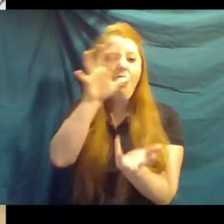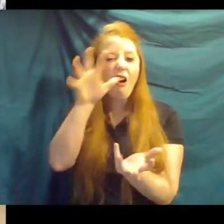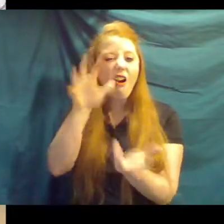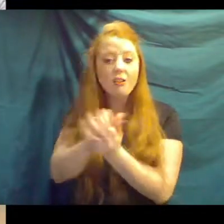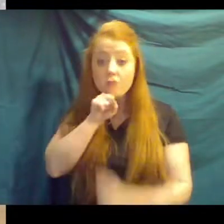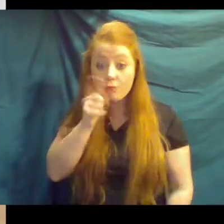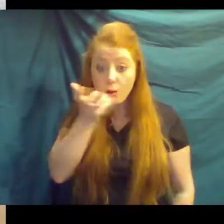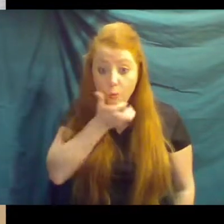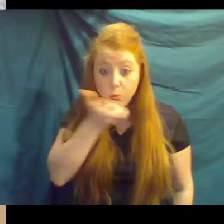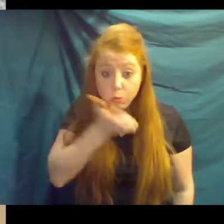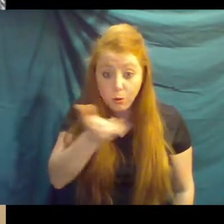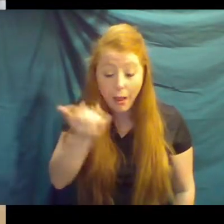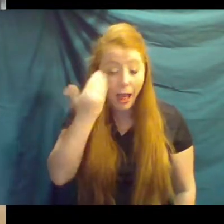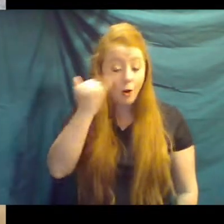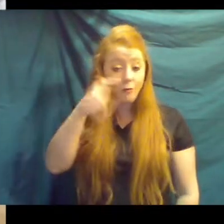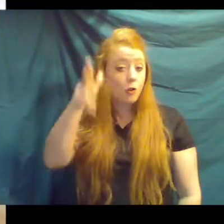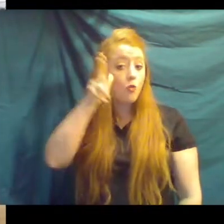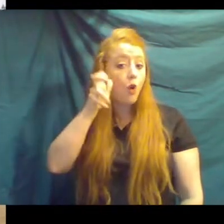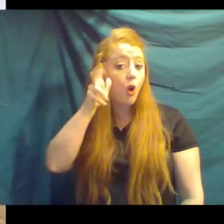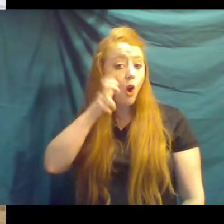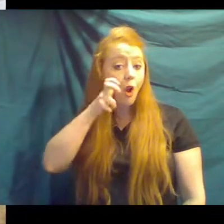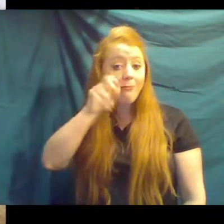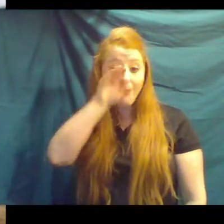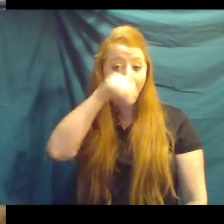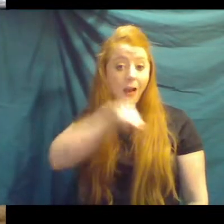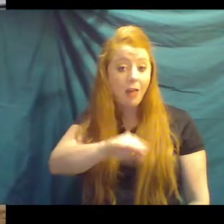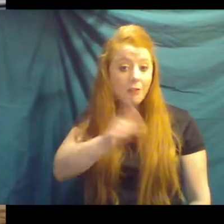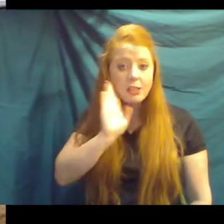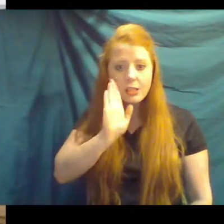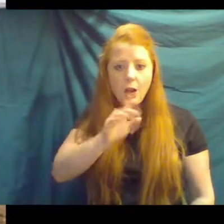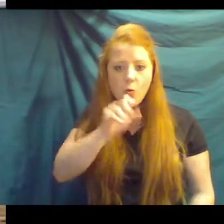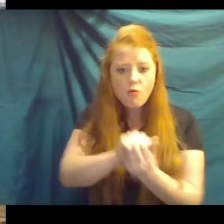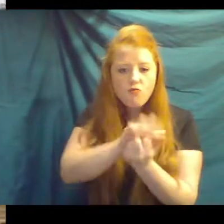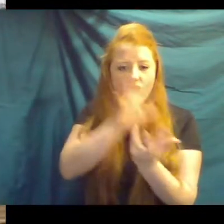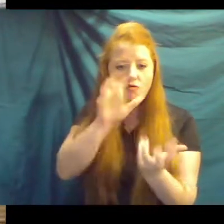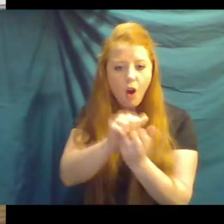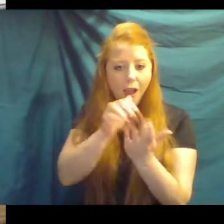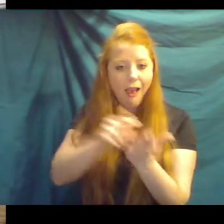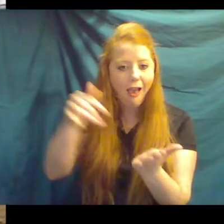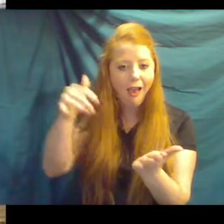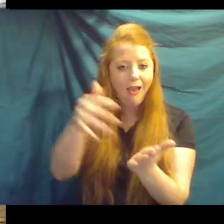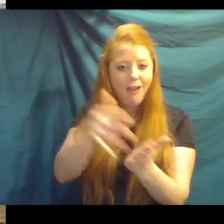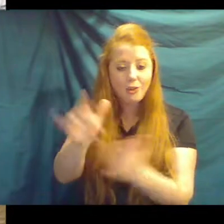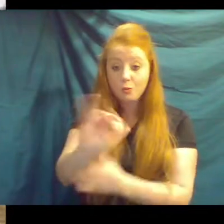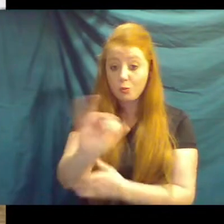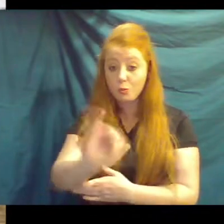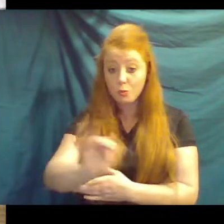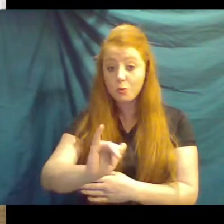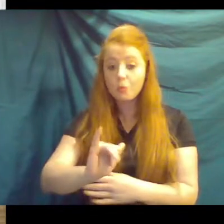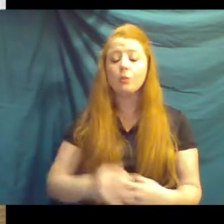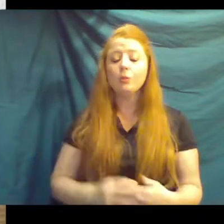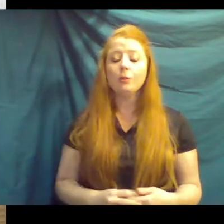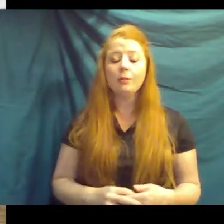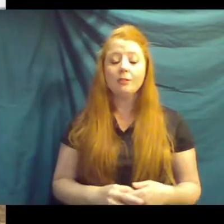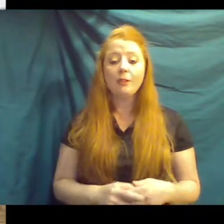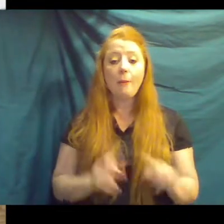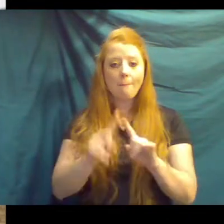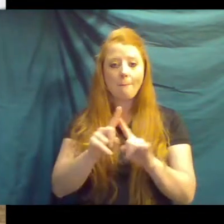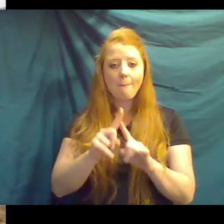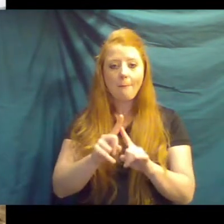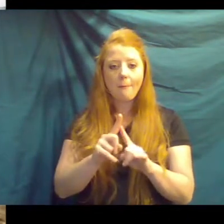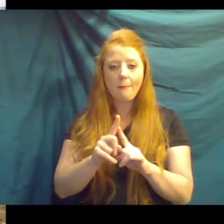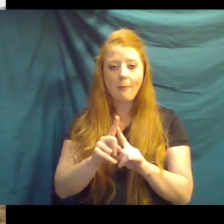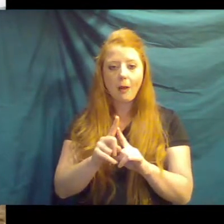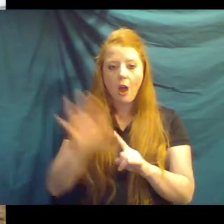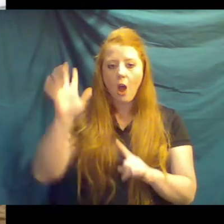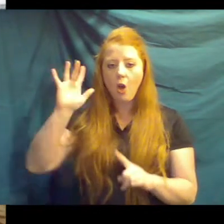I don't know if you've ever heard our elephants. Our elephants will roar every once in a while also. A while back we were